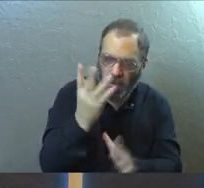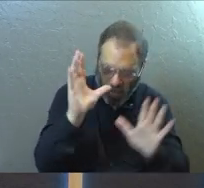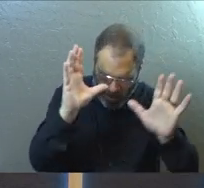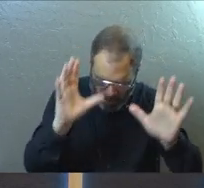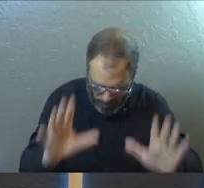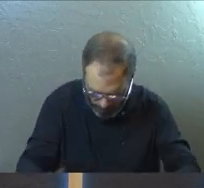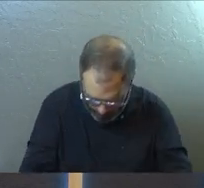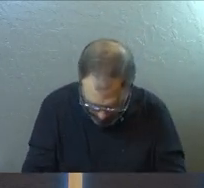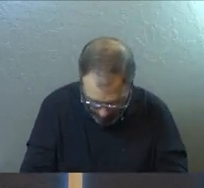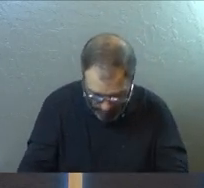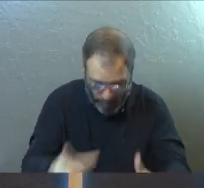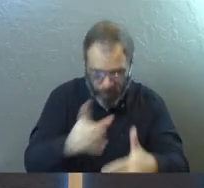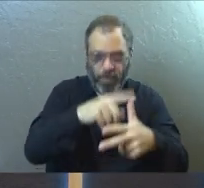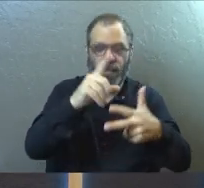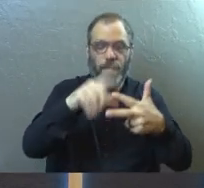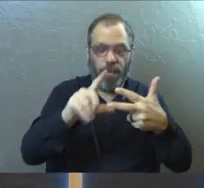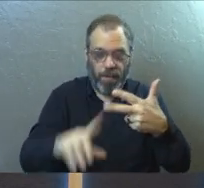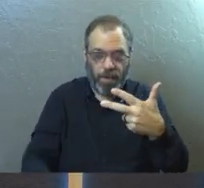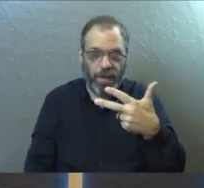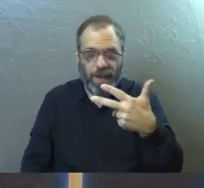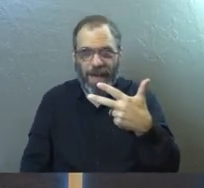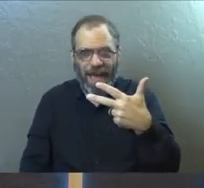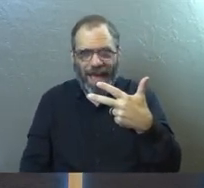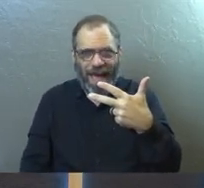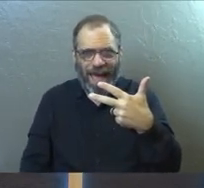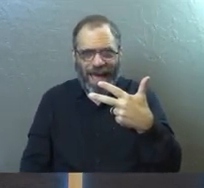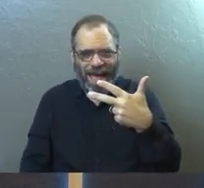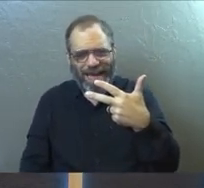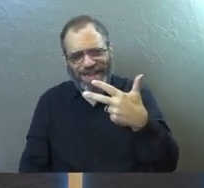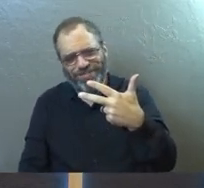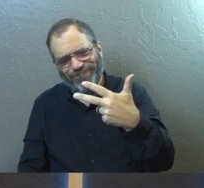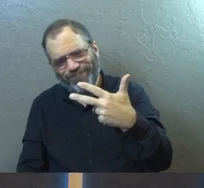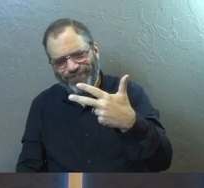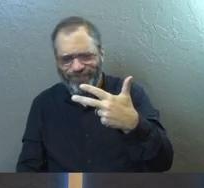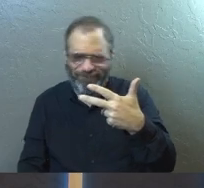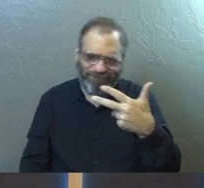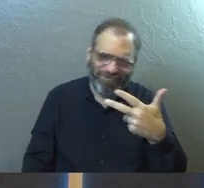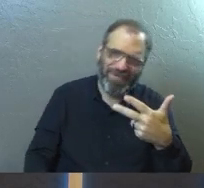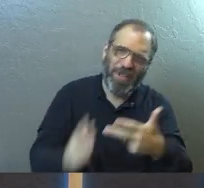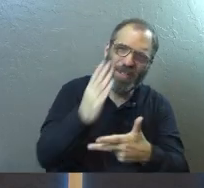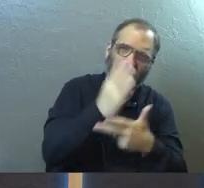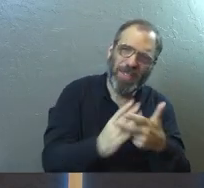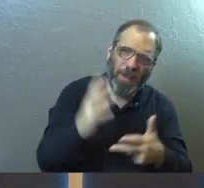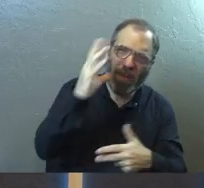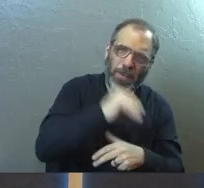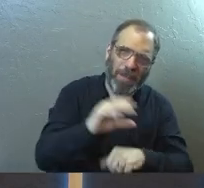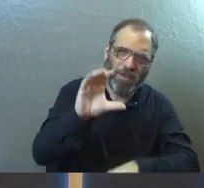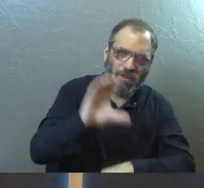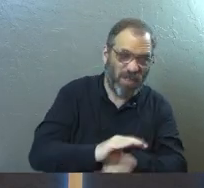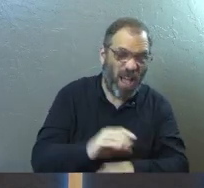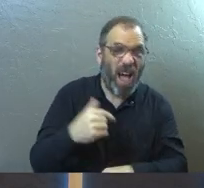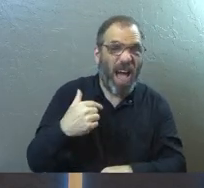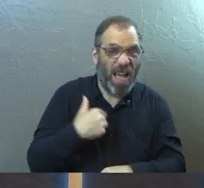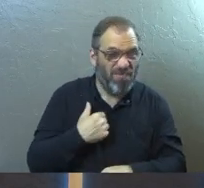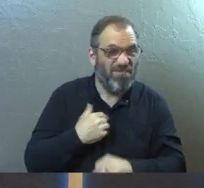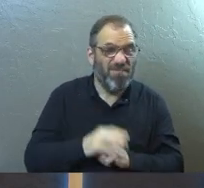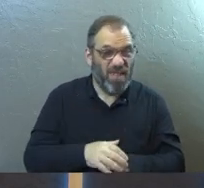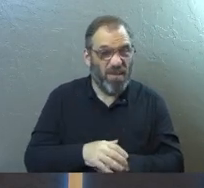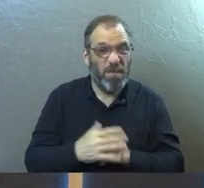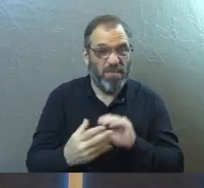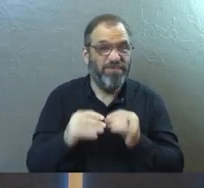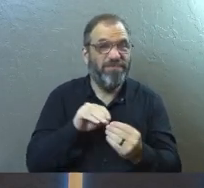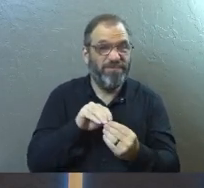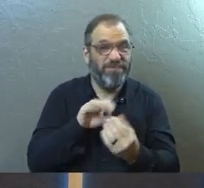Okay, so in those three steps, there's some missteps that we sometimes take in the church. And this is where I'm going to be a little bit more confrontational with you.